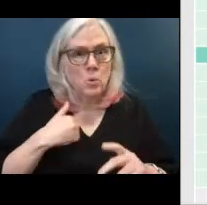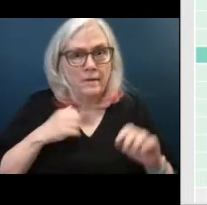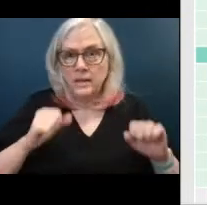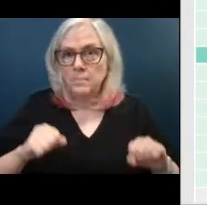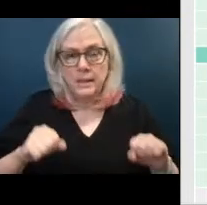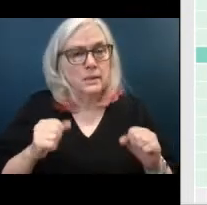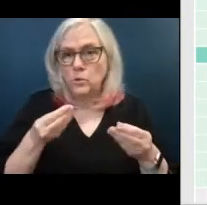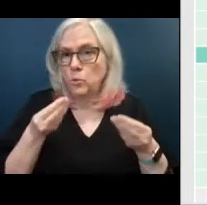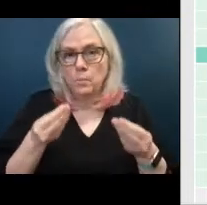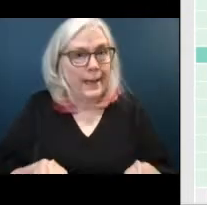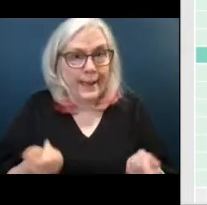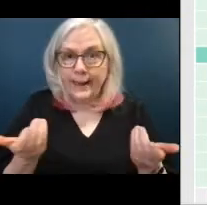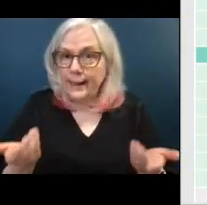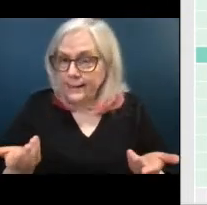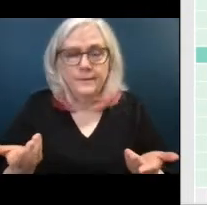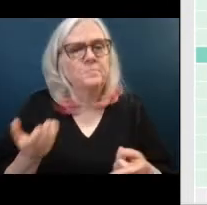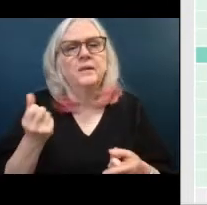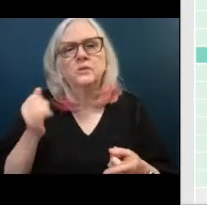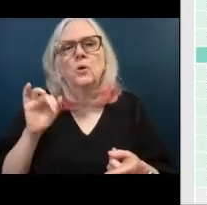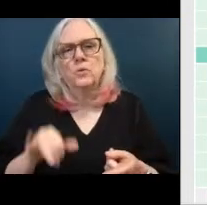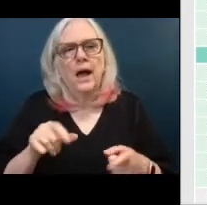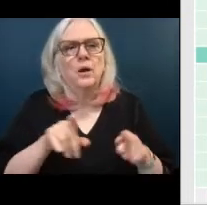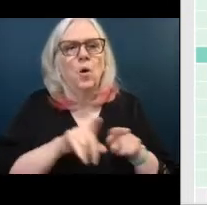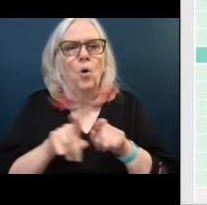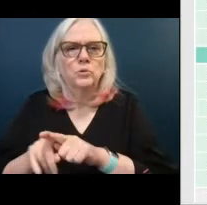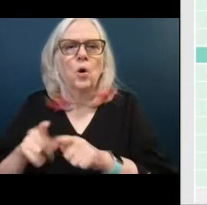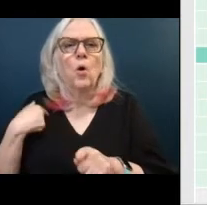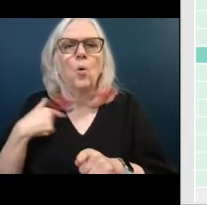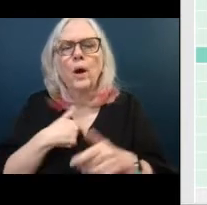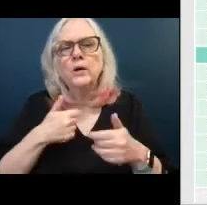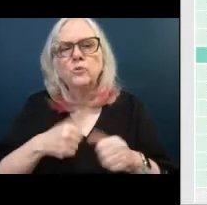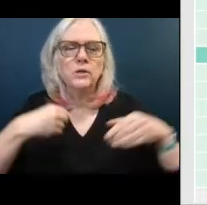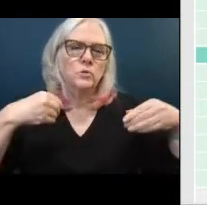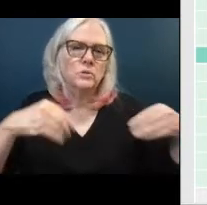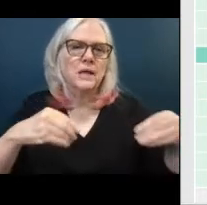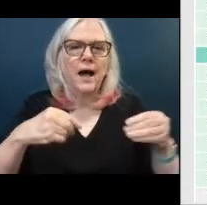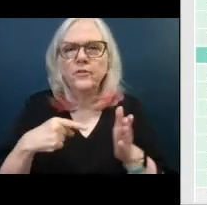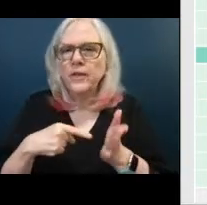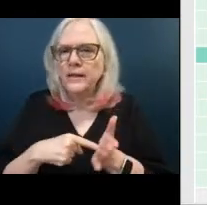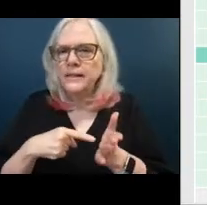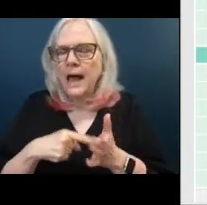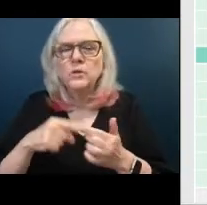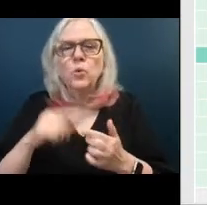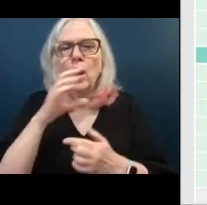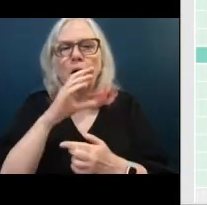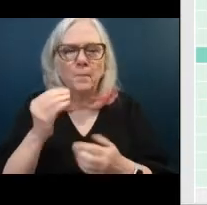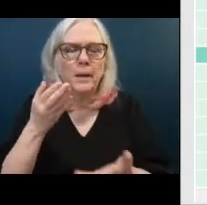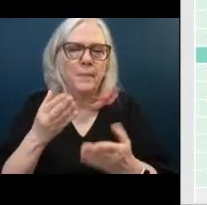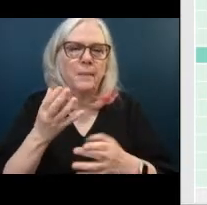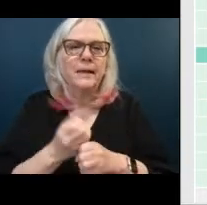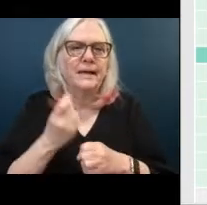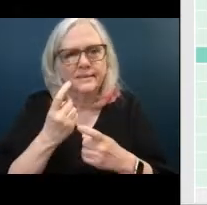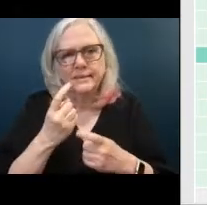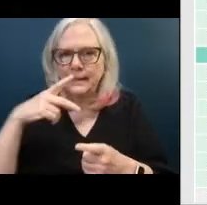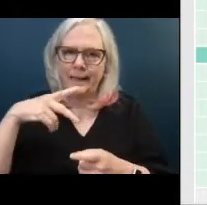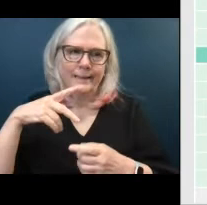other things that we're looking at is actually trying to sell this debt to a company we may only get pennies on the dollar but it is a way and i've spoken